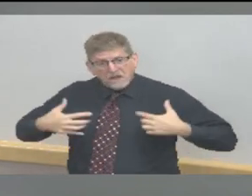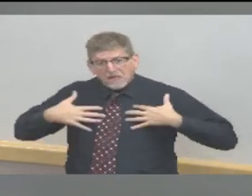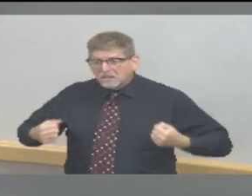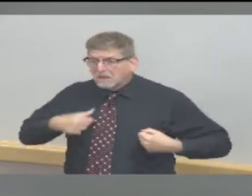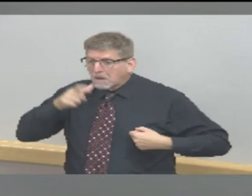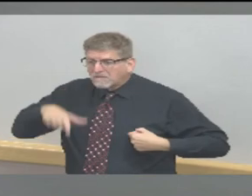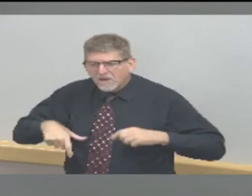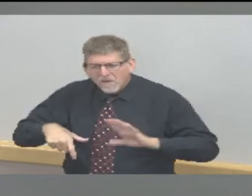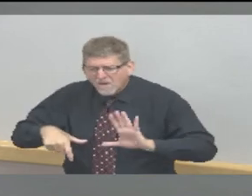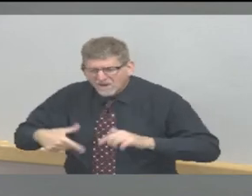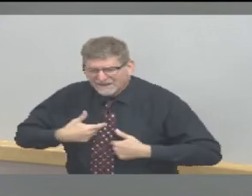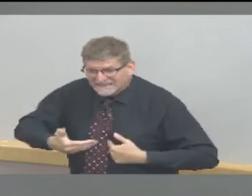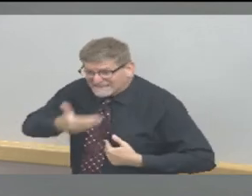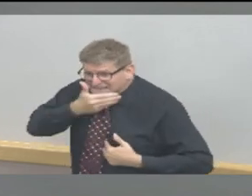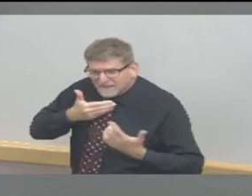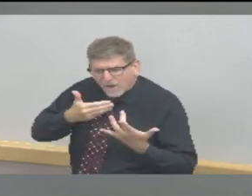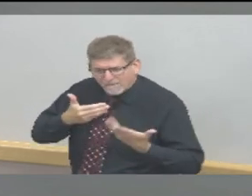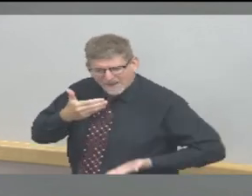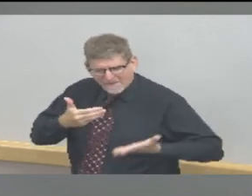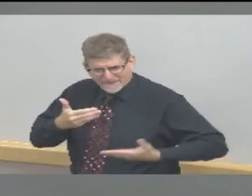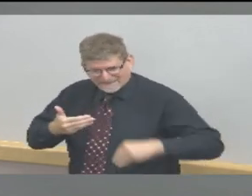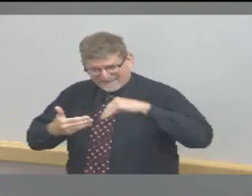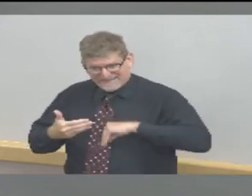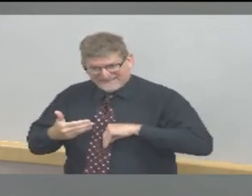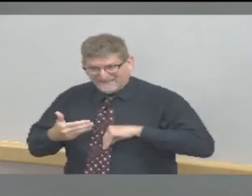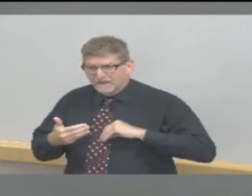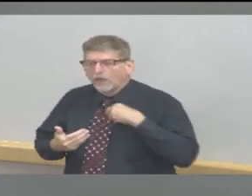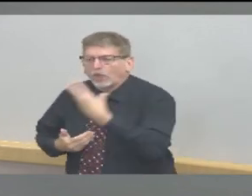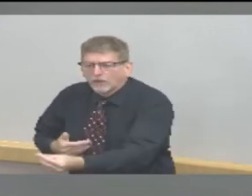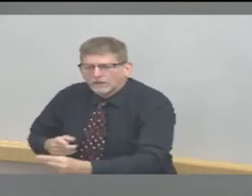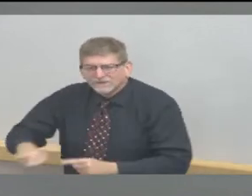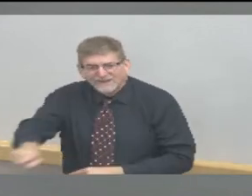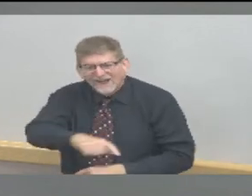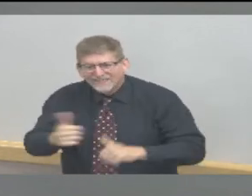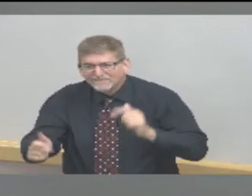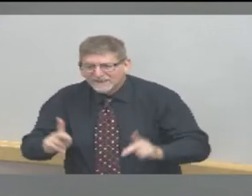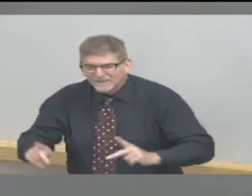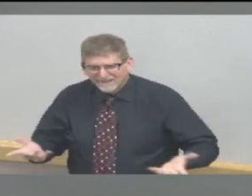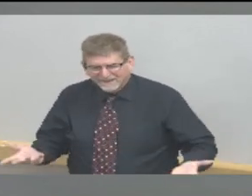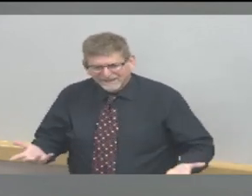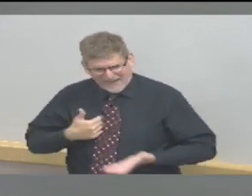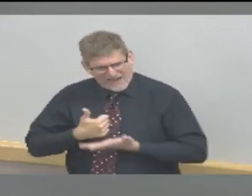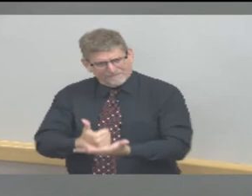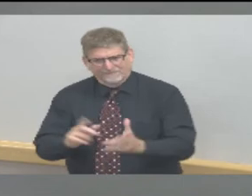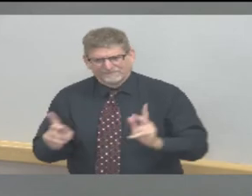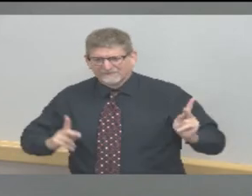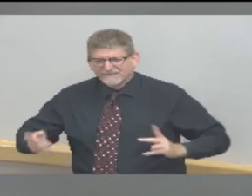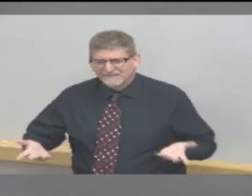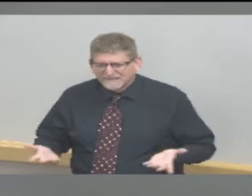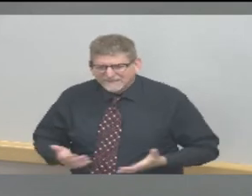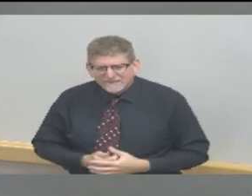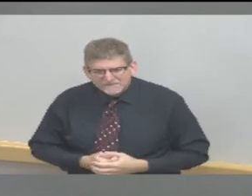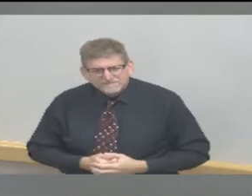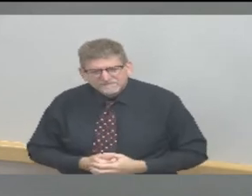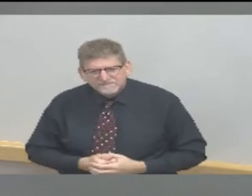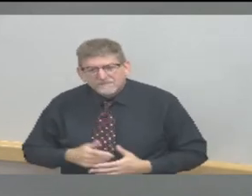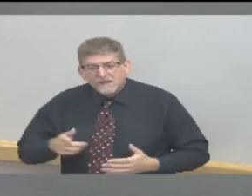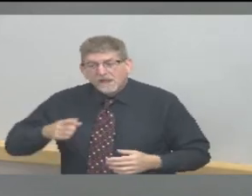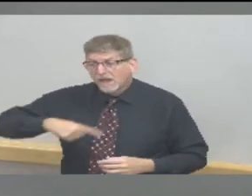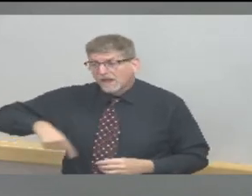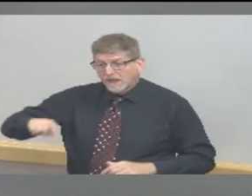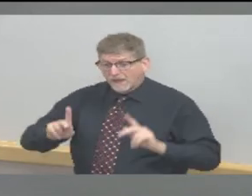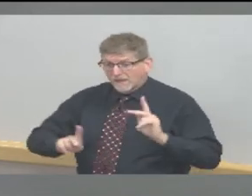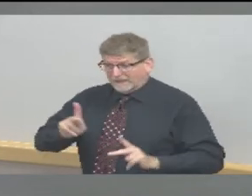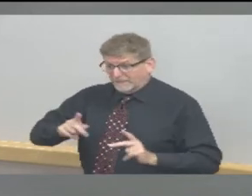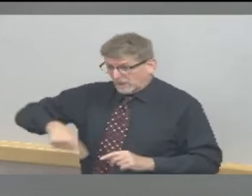virus but displaying no symptoms in turn when other people around me wear masks they are protecting me in case they are an